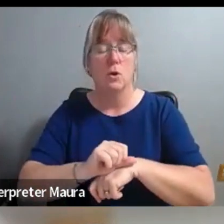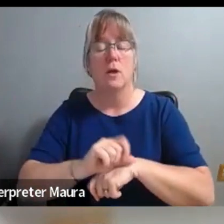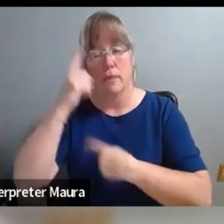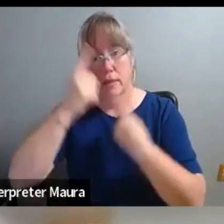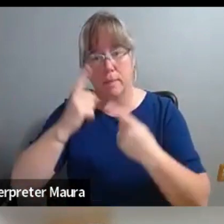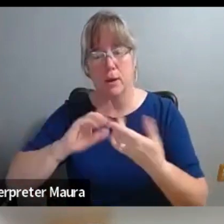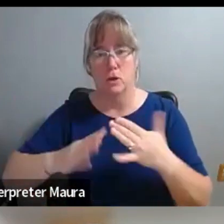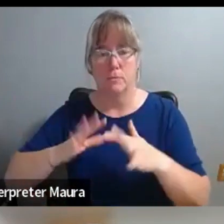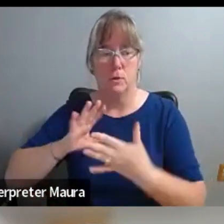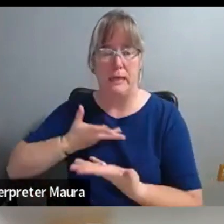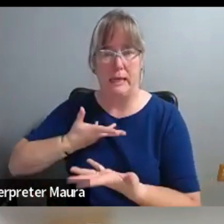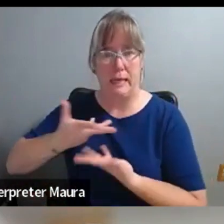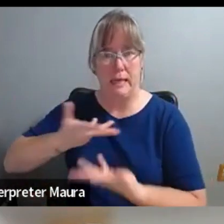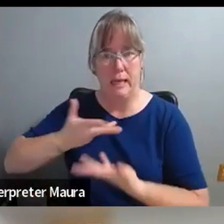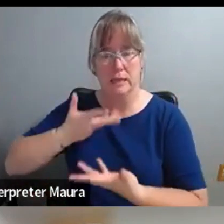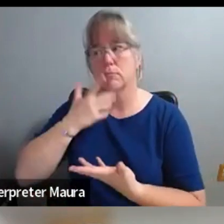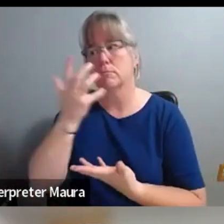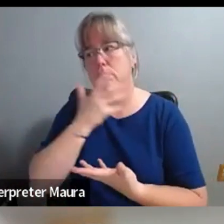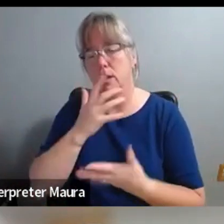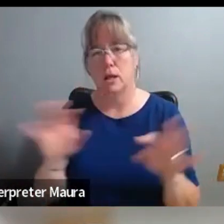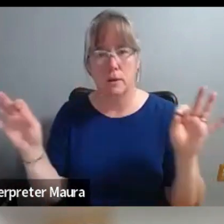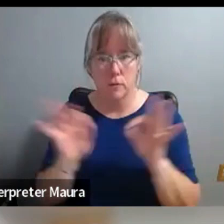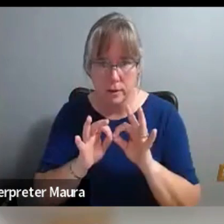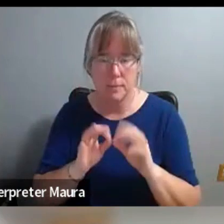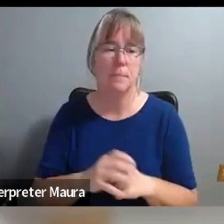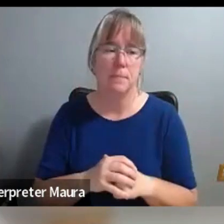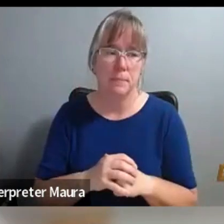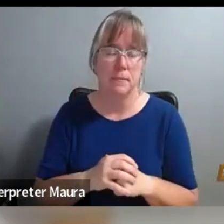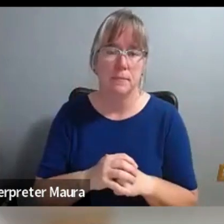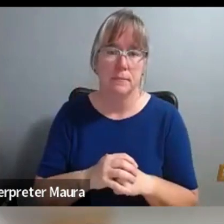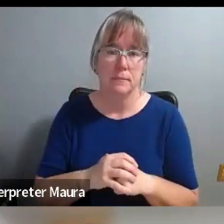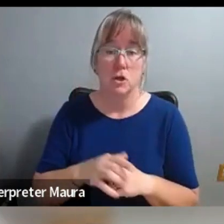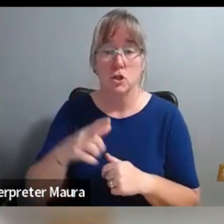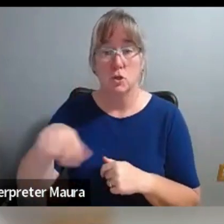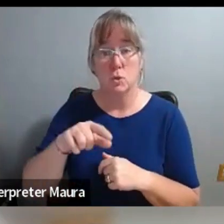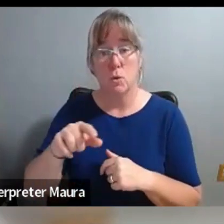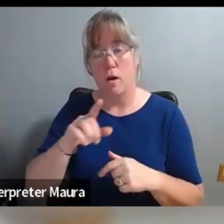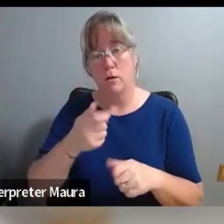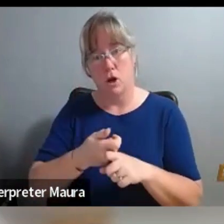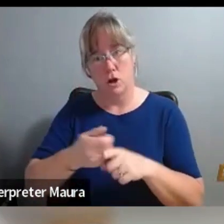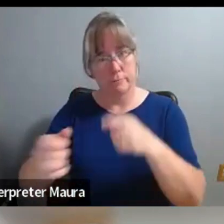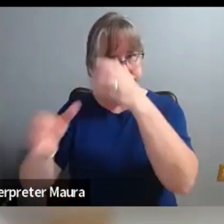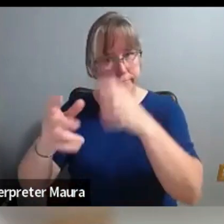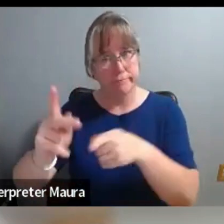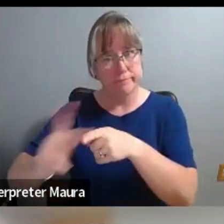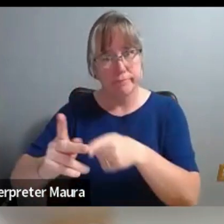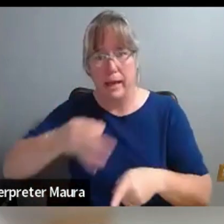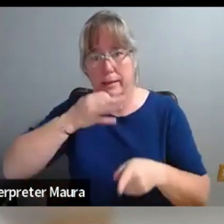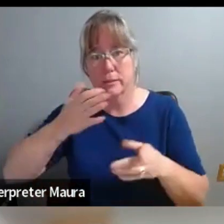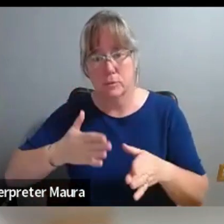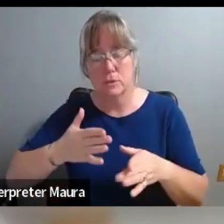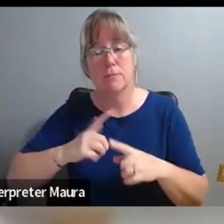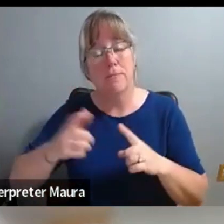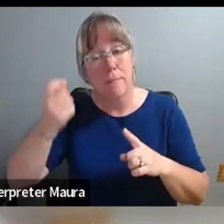piece is, is really critical and trust that although you're the museum expert, there are people in your community that have